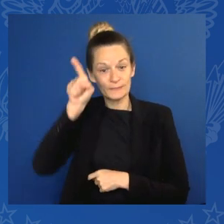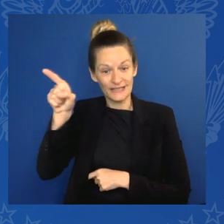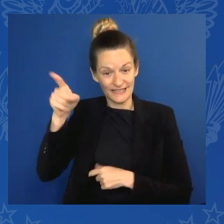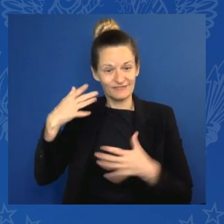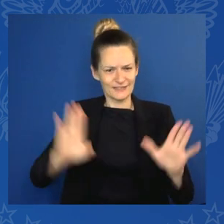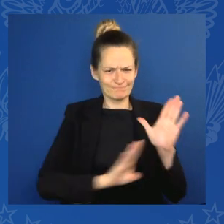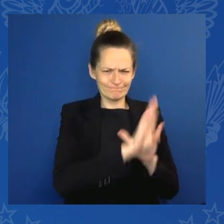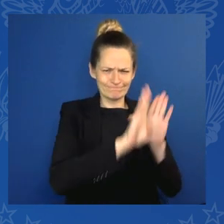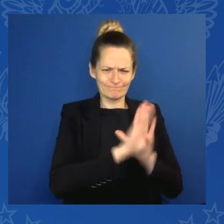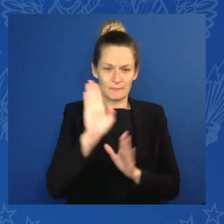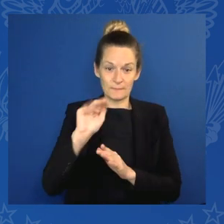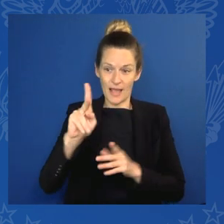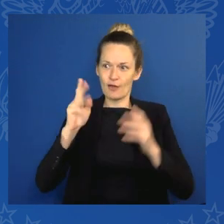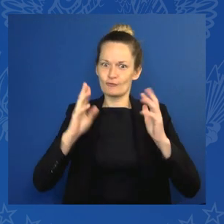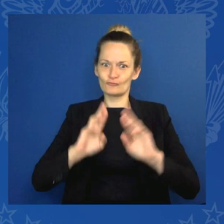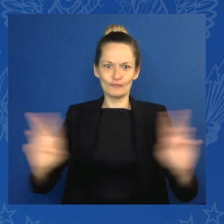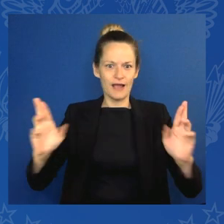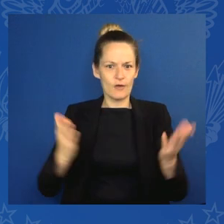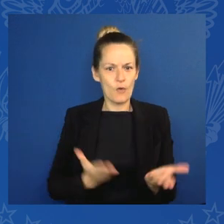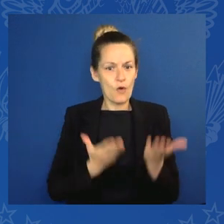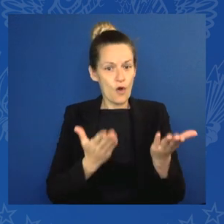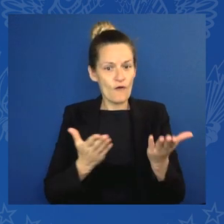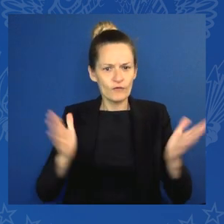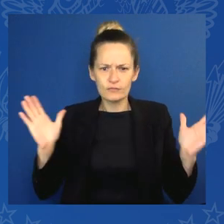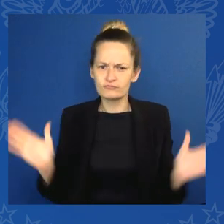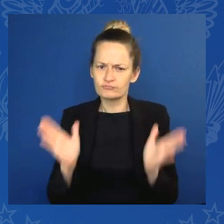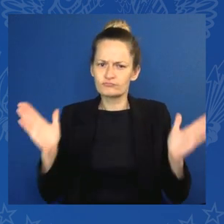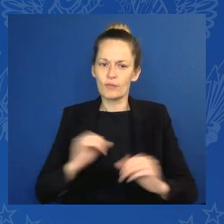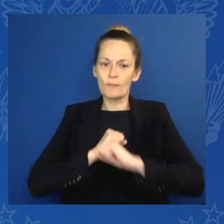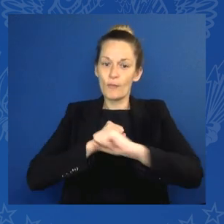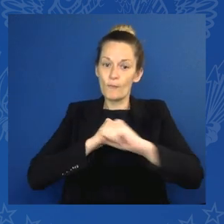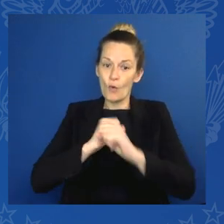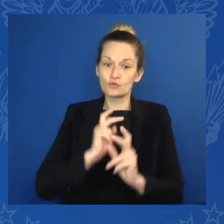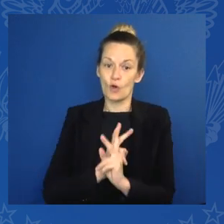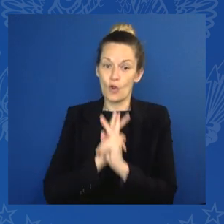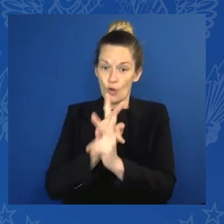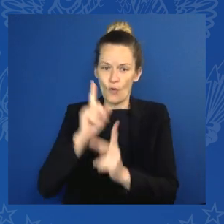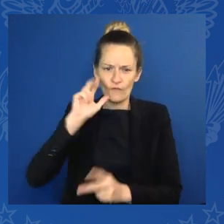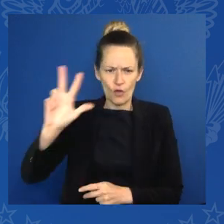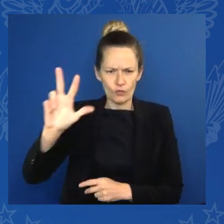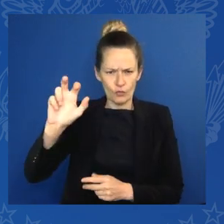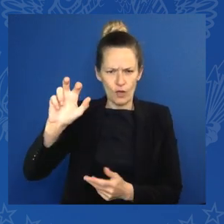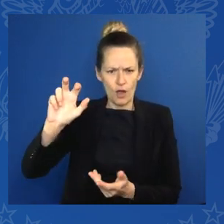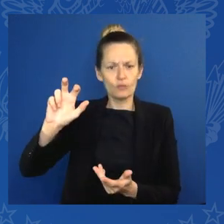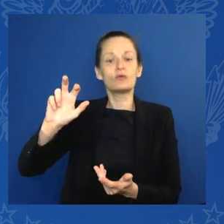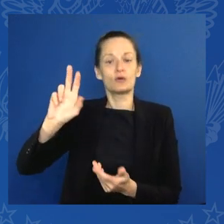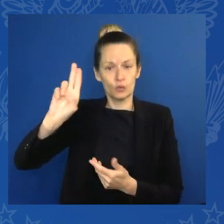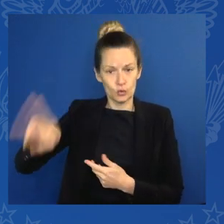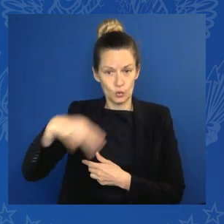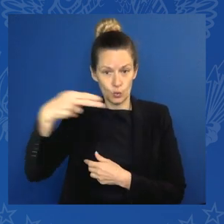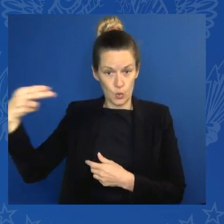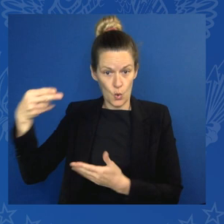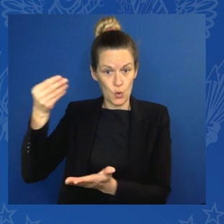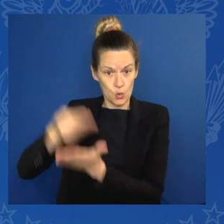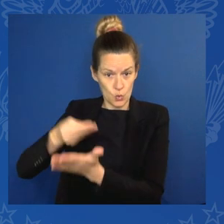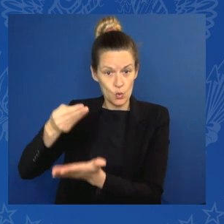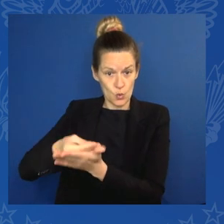of 300 million Euro for energy policy reforms as concrete support for this GETP.